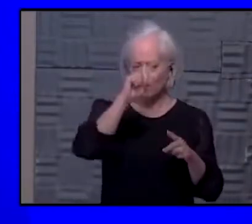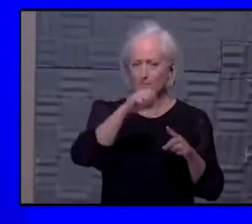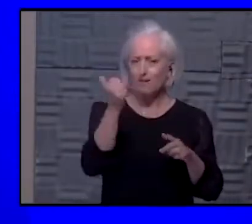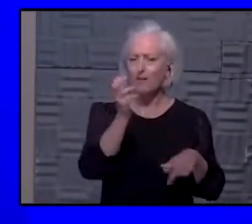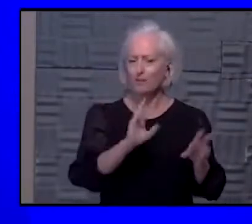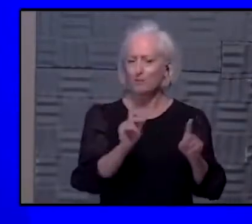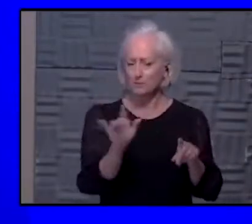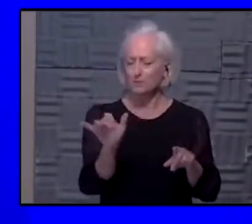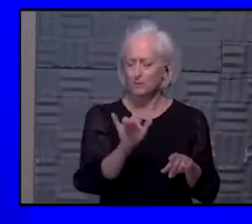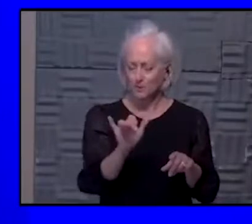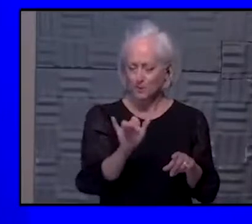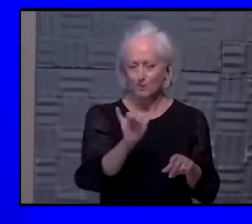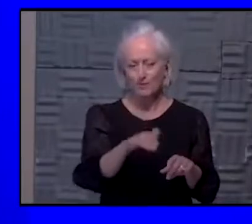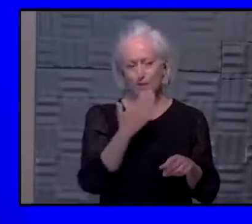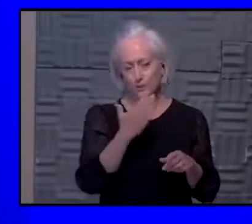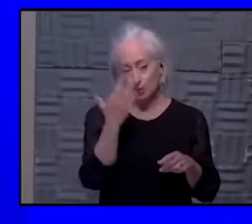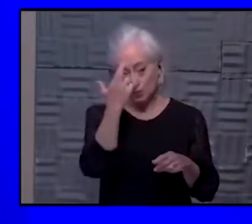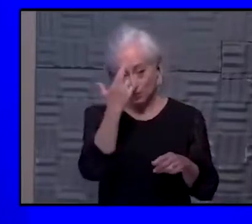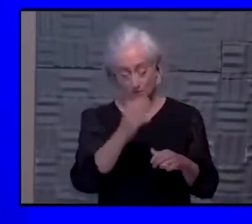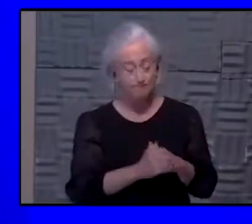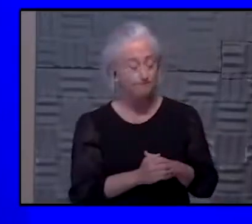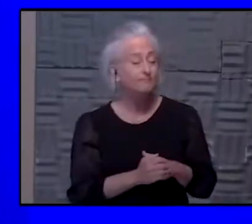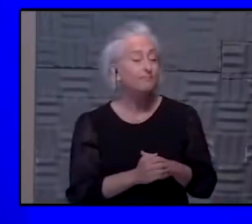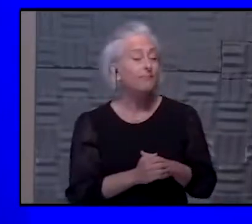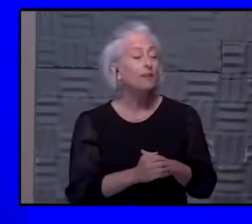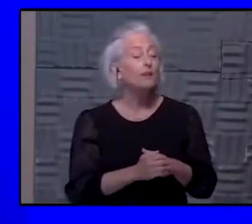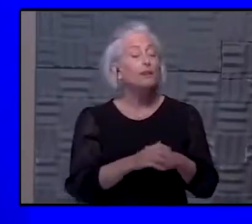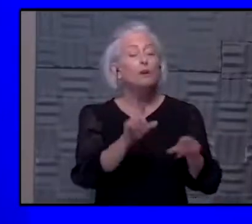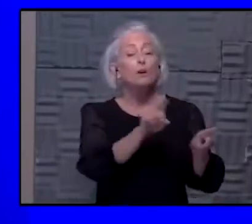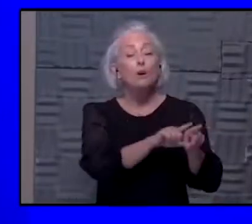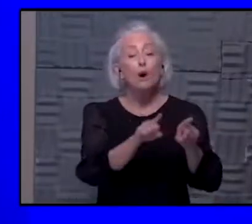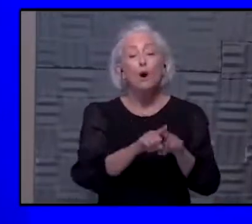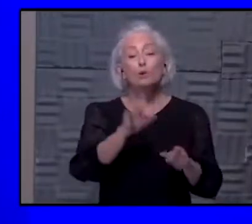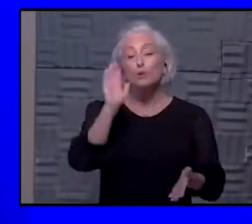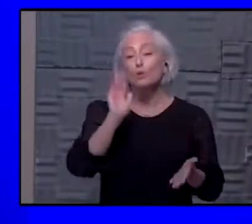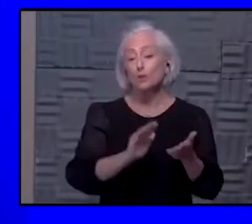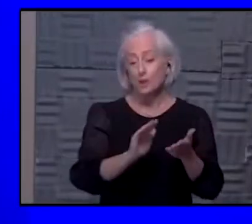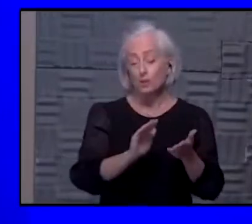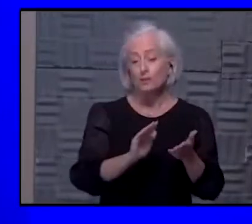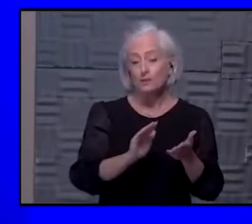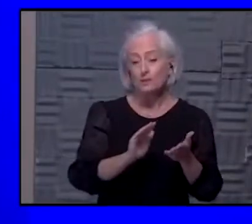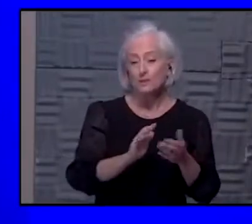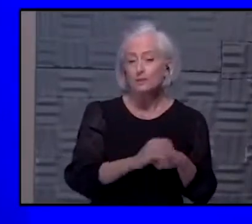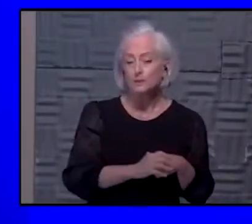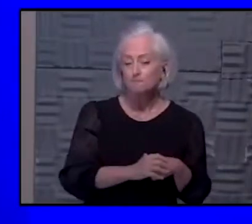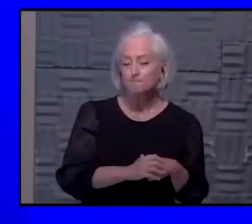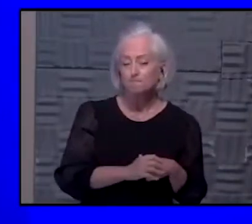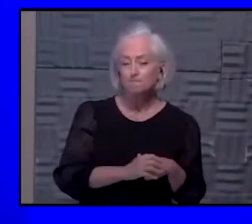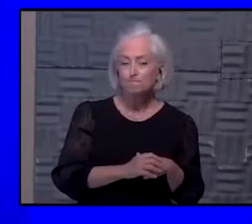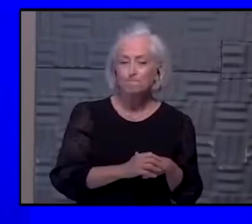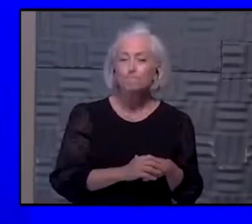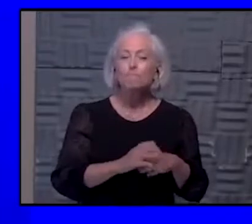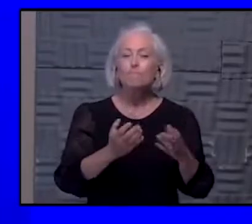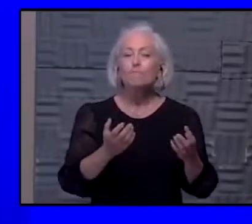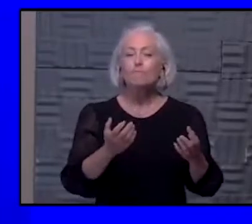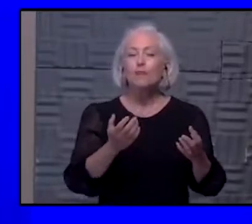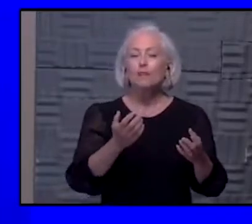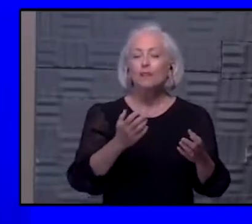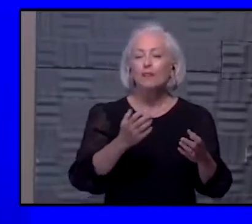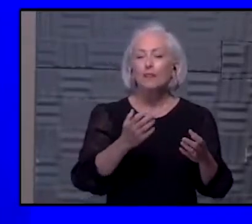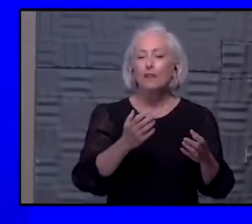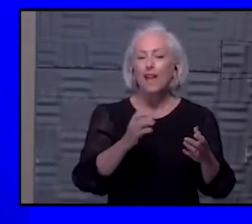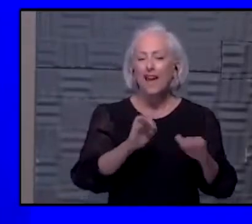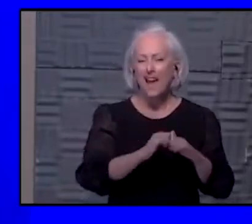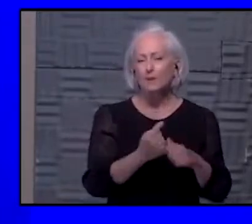vaccinated. But also, what's in it for you? Individually, we know it decreases, and that's the vaccines. We know they decrease the spectrum of disease, including